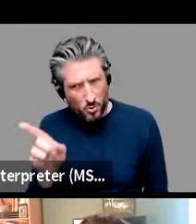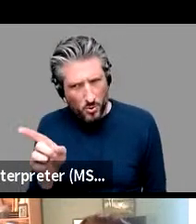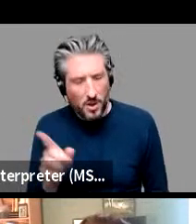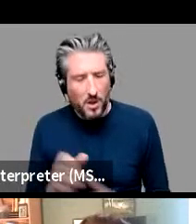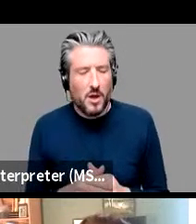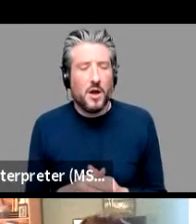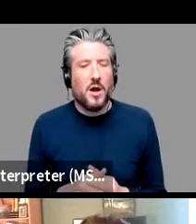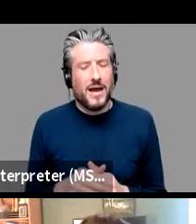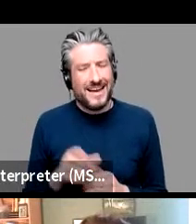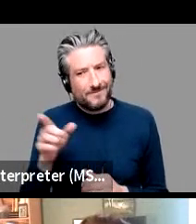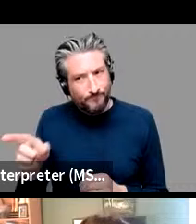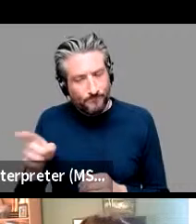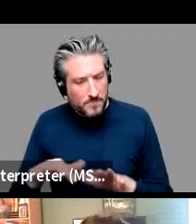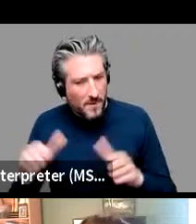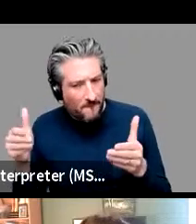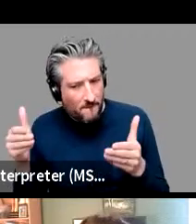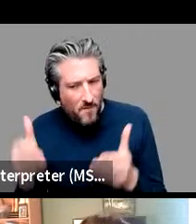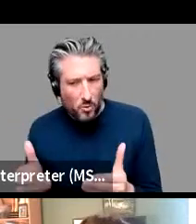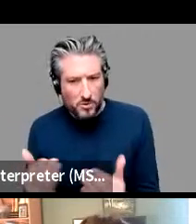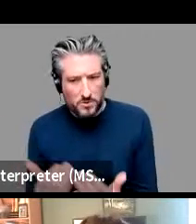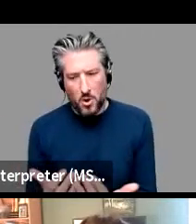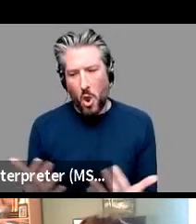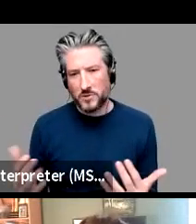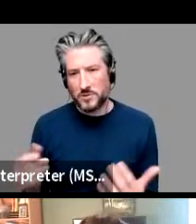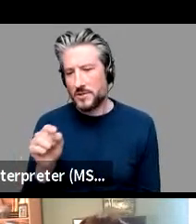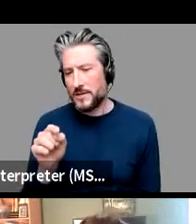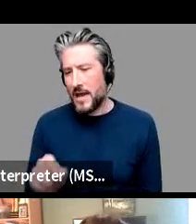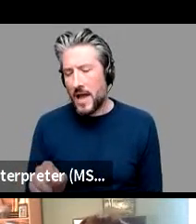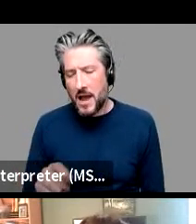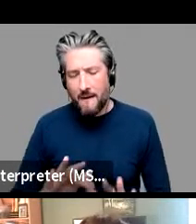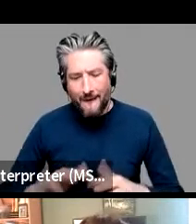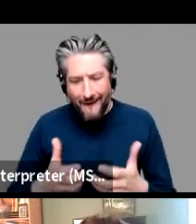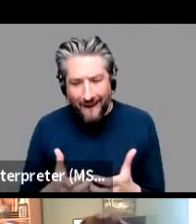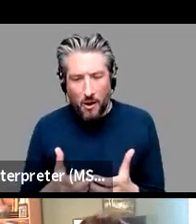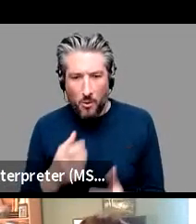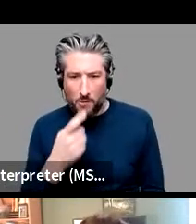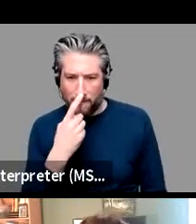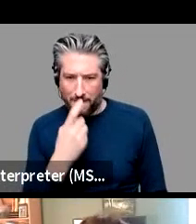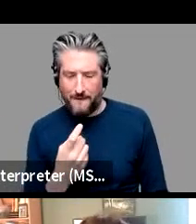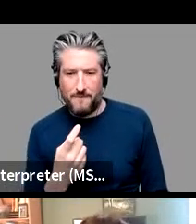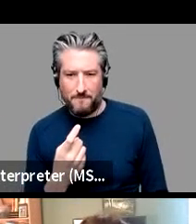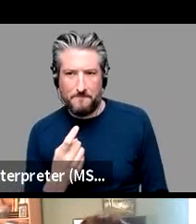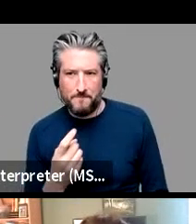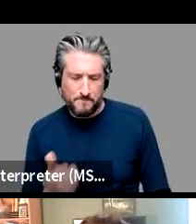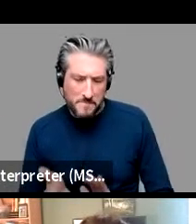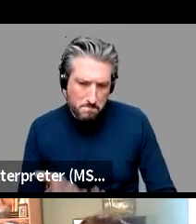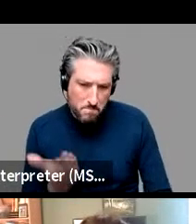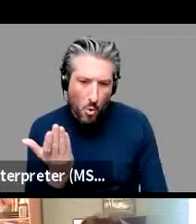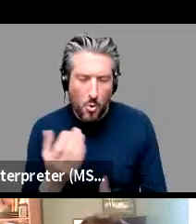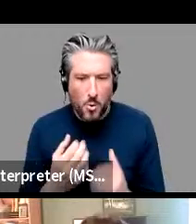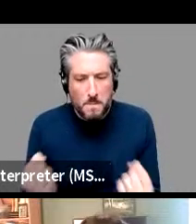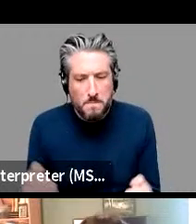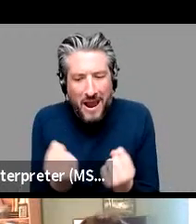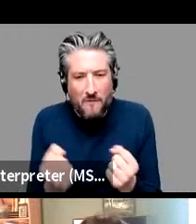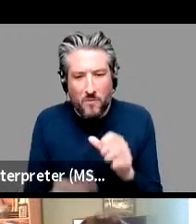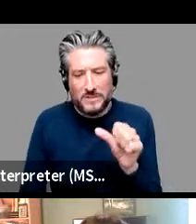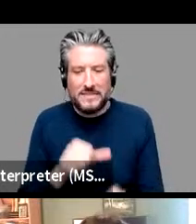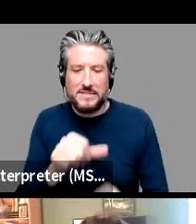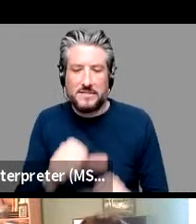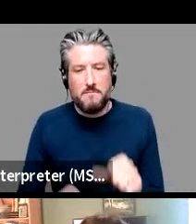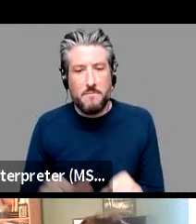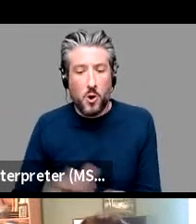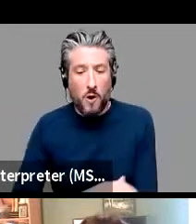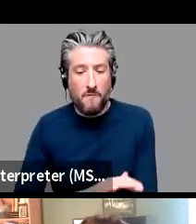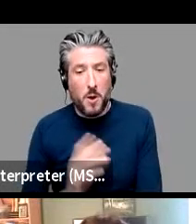how to actually make a a more powerful system system that will do both things